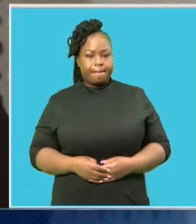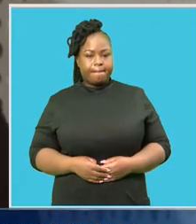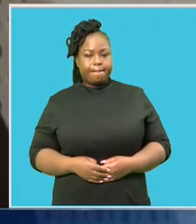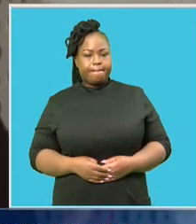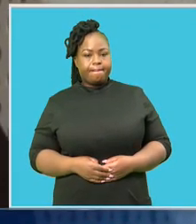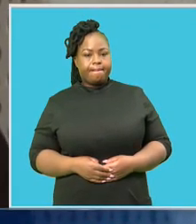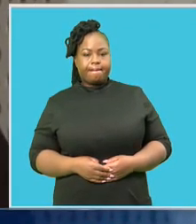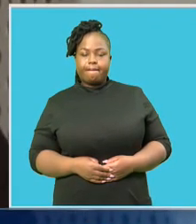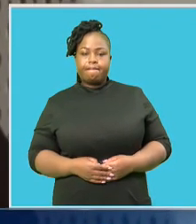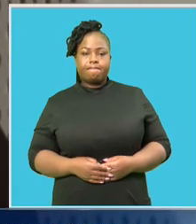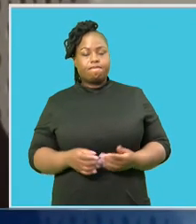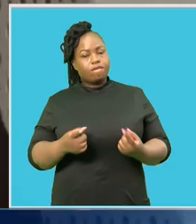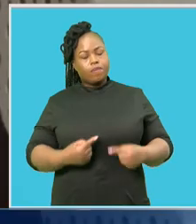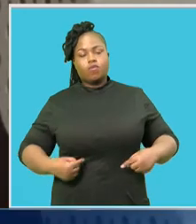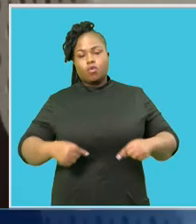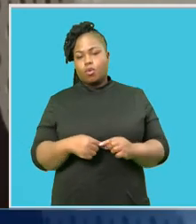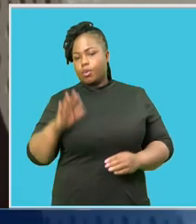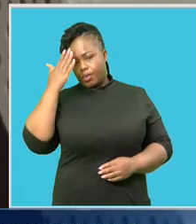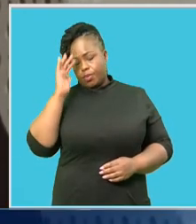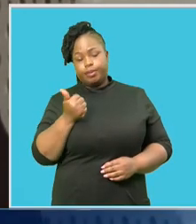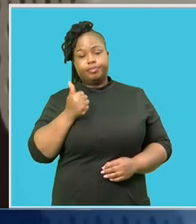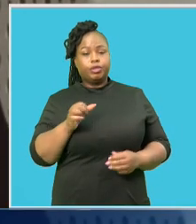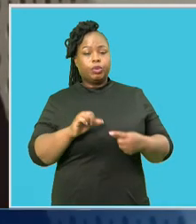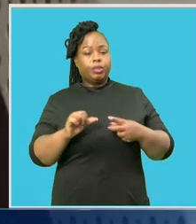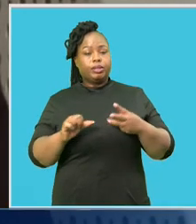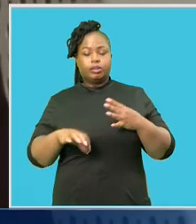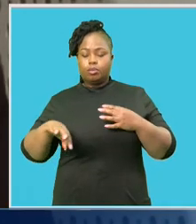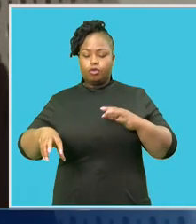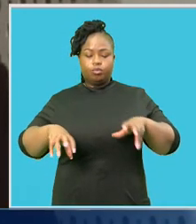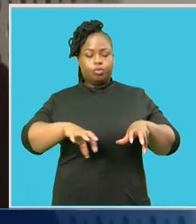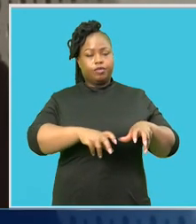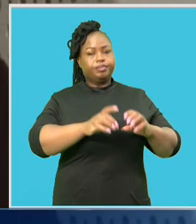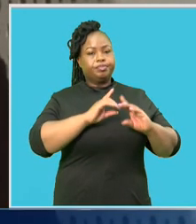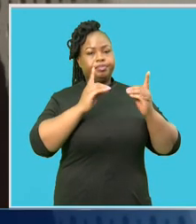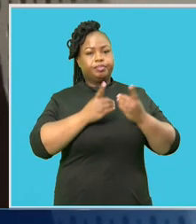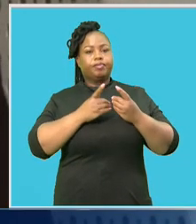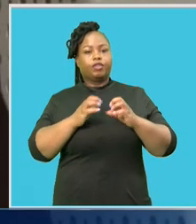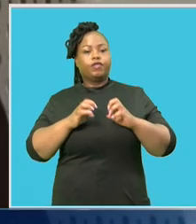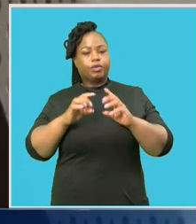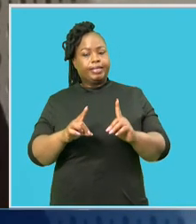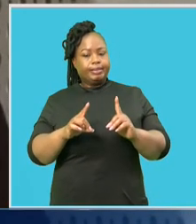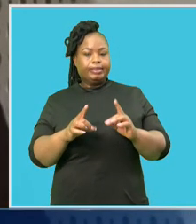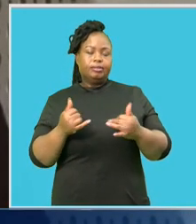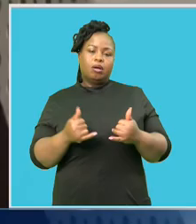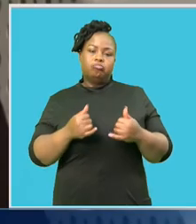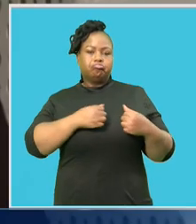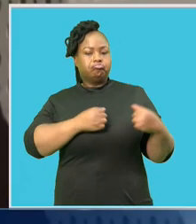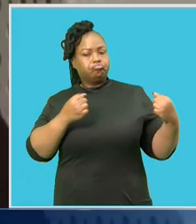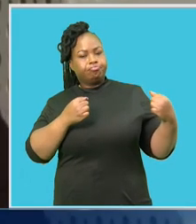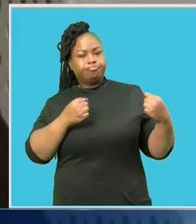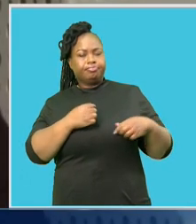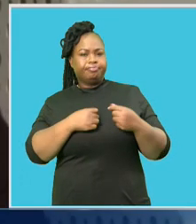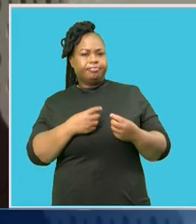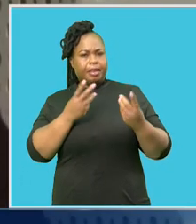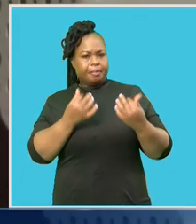It's no secret that in the recent weeks several provincial departments of education Have been vocal regarding the